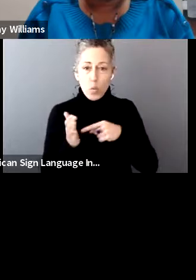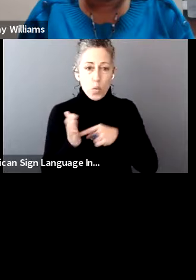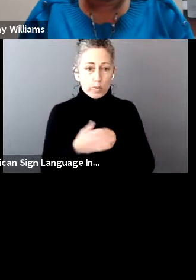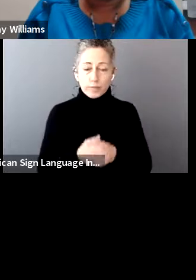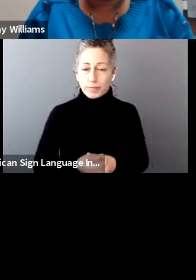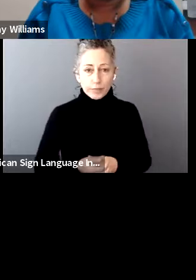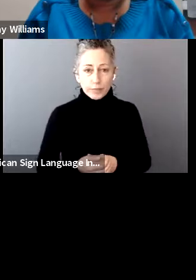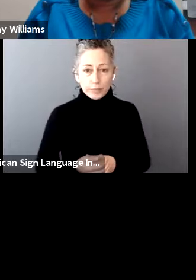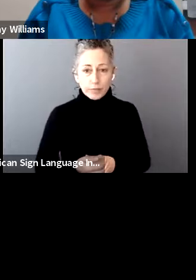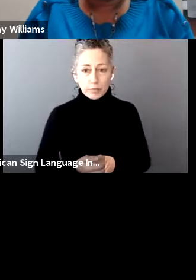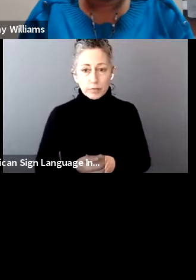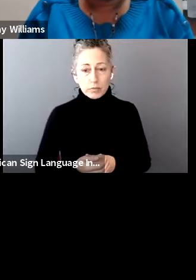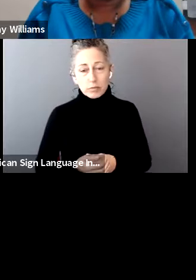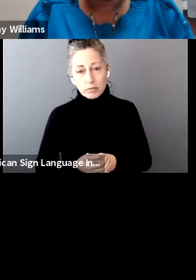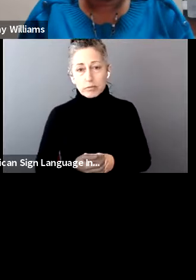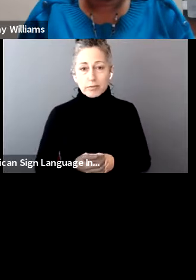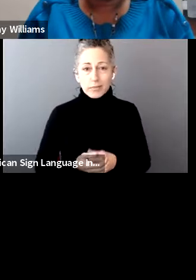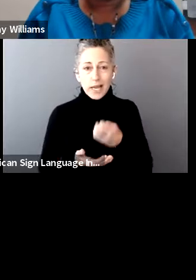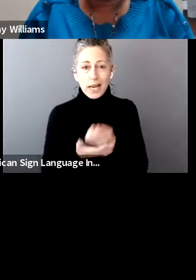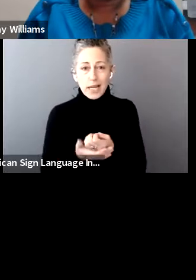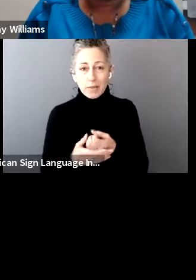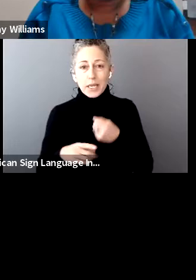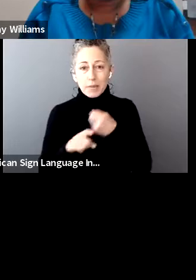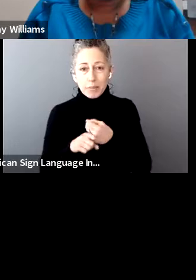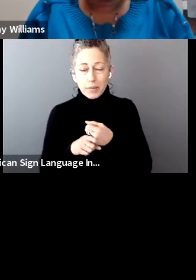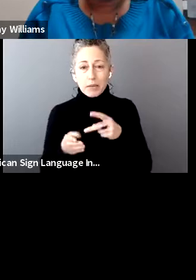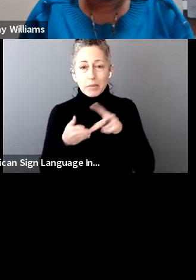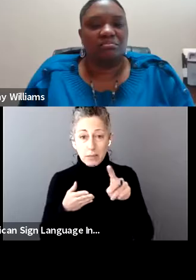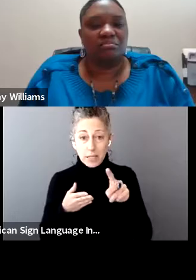So the economic impact payments,